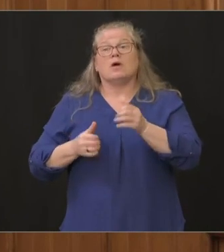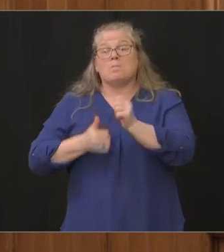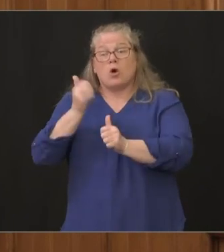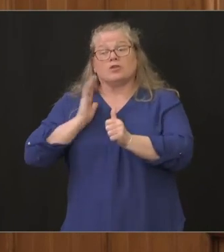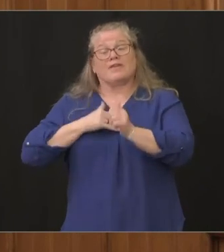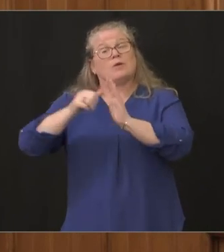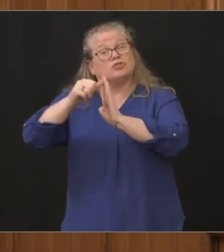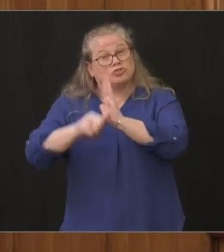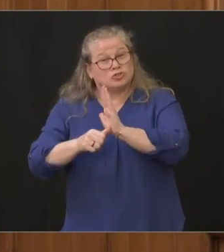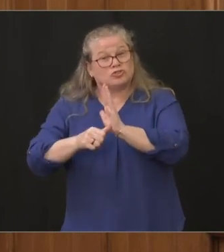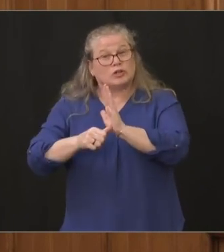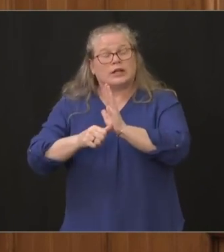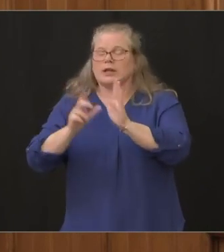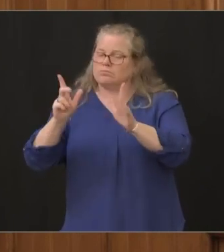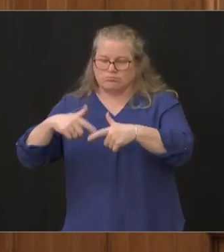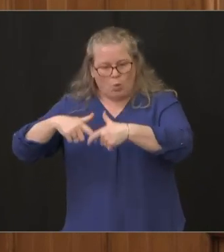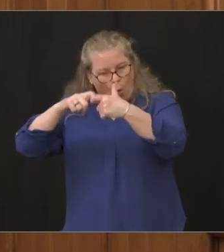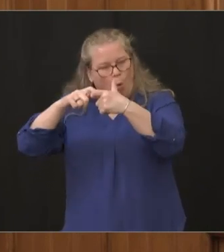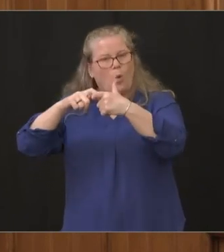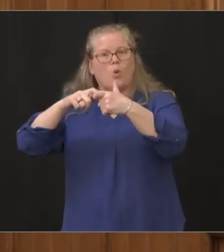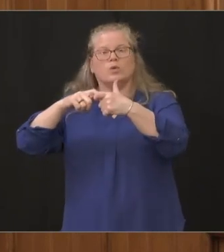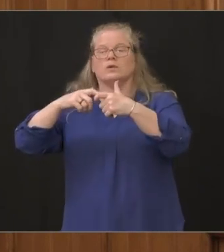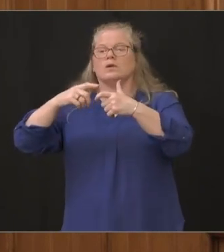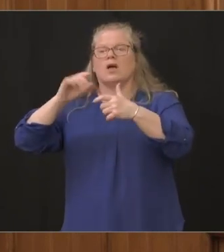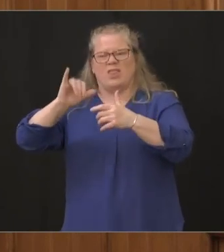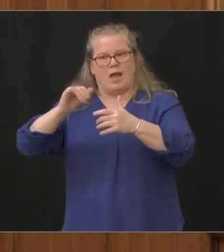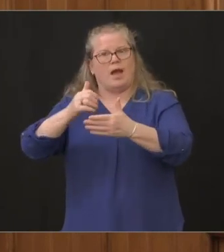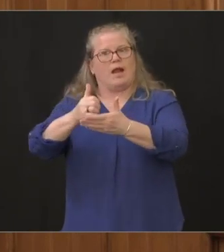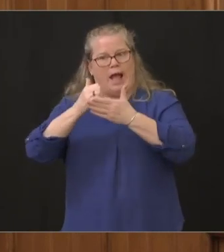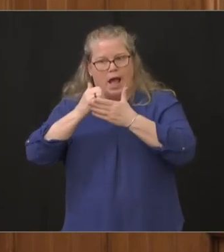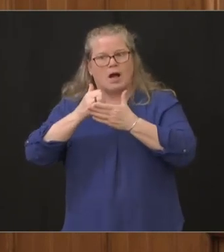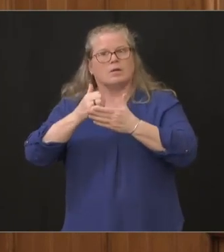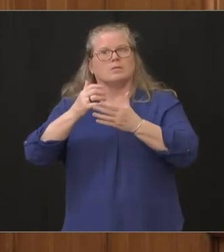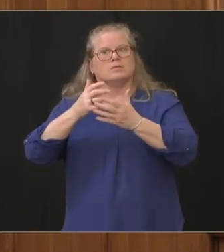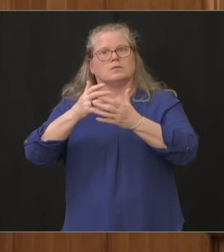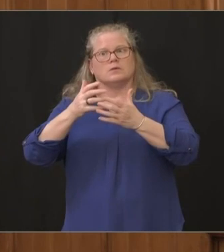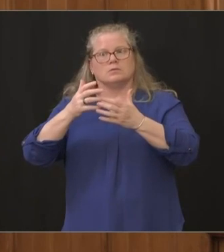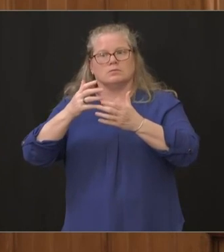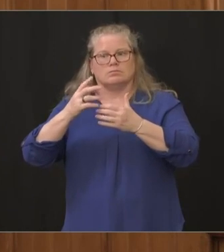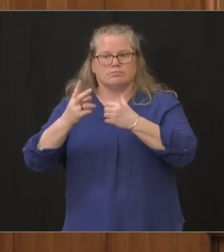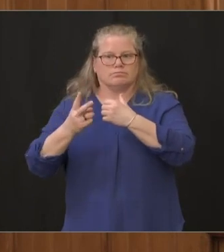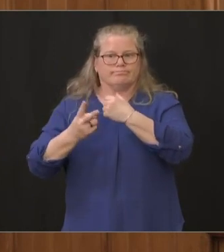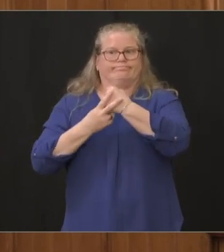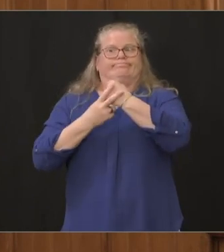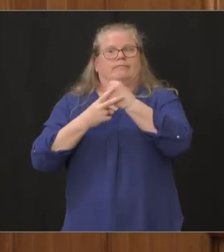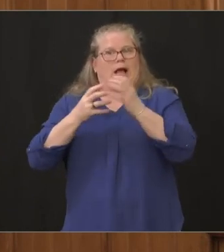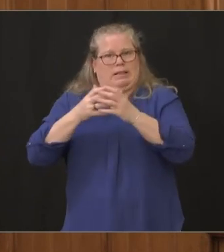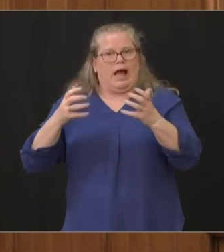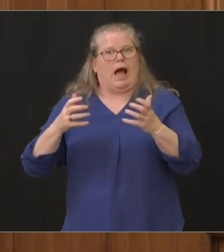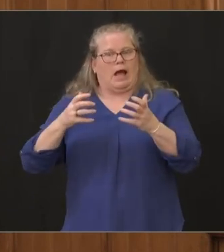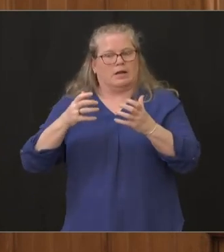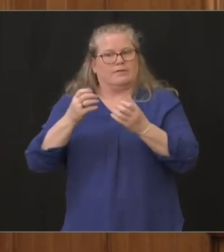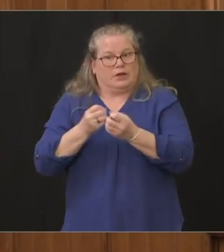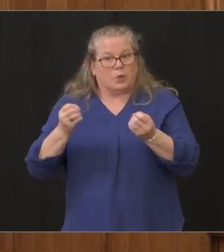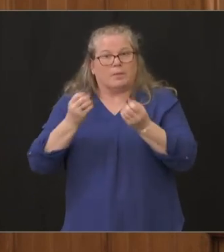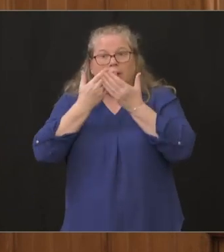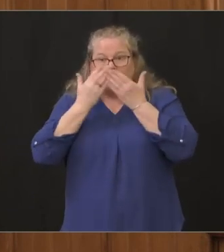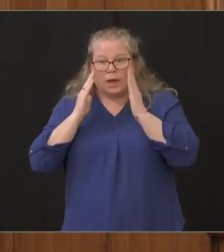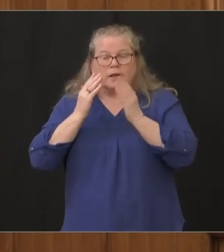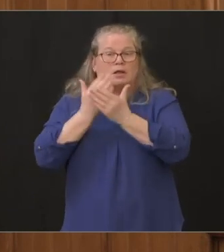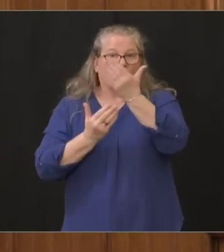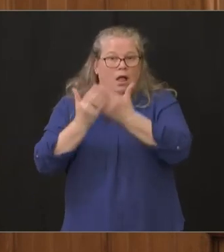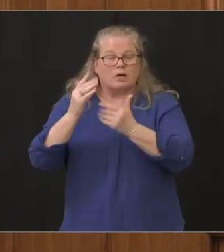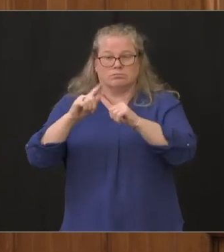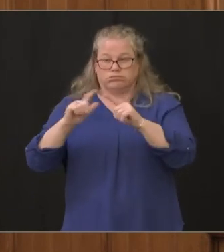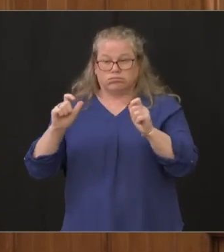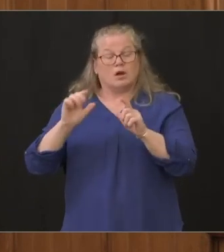capabilities preserved a significant amount of personal protective equipment so the early actions the decisive nature